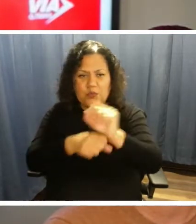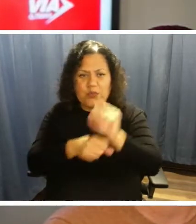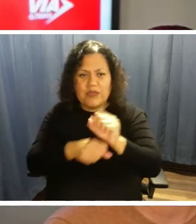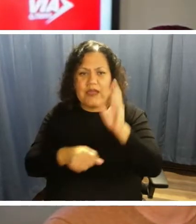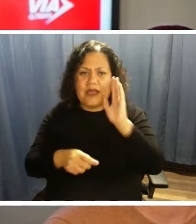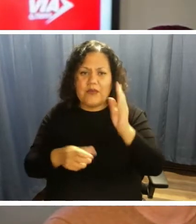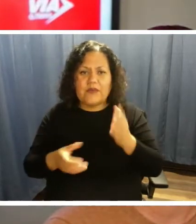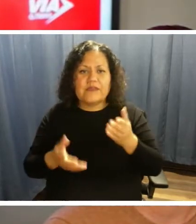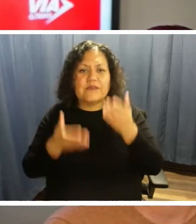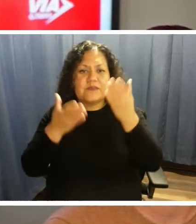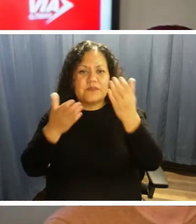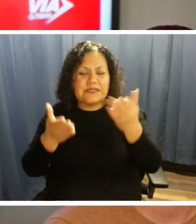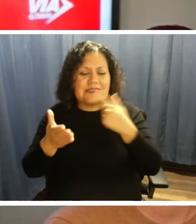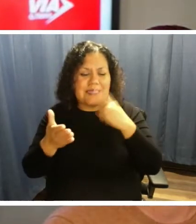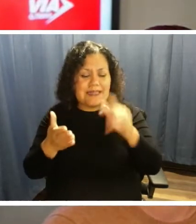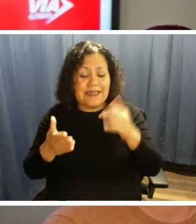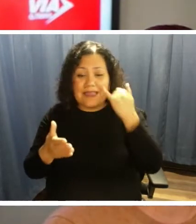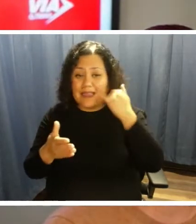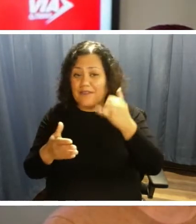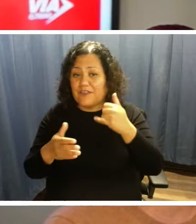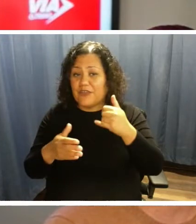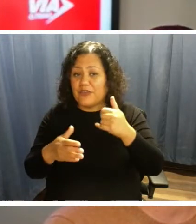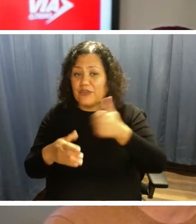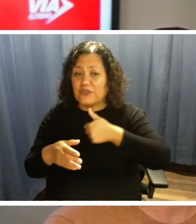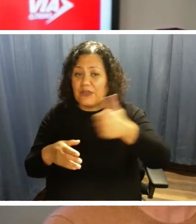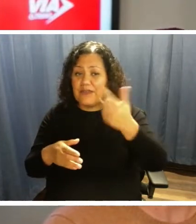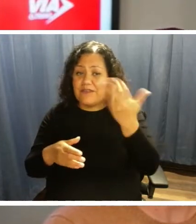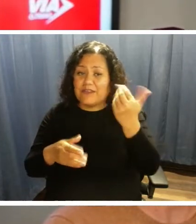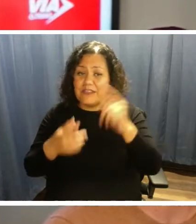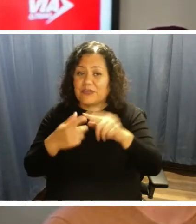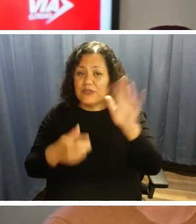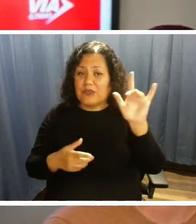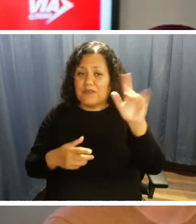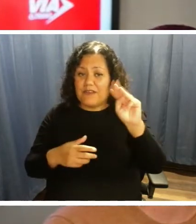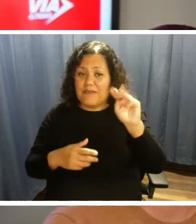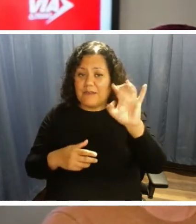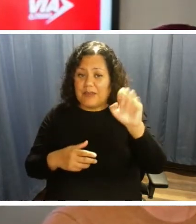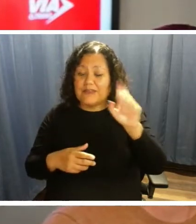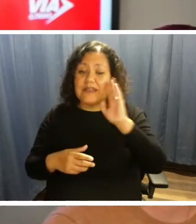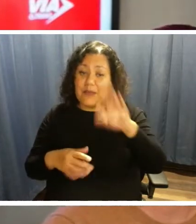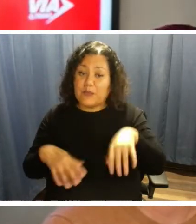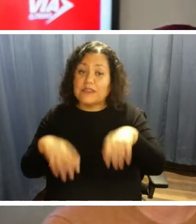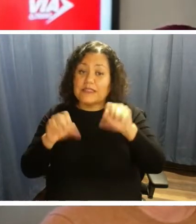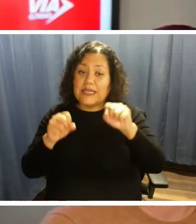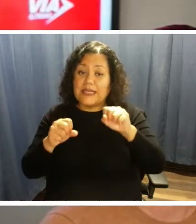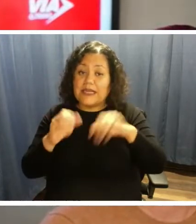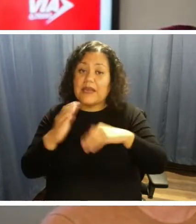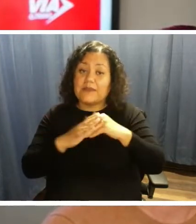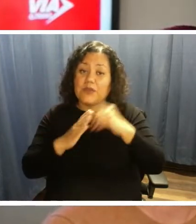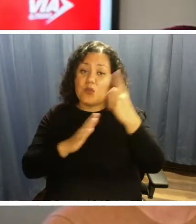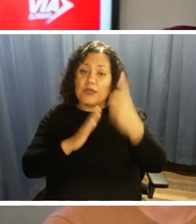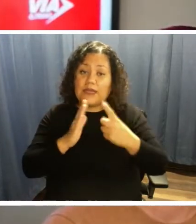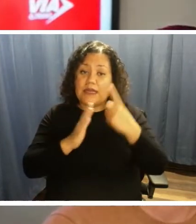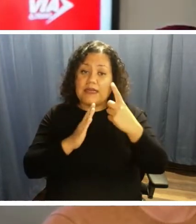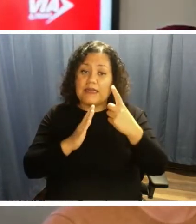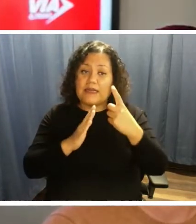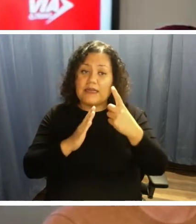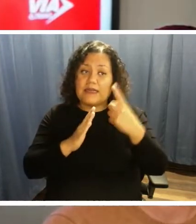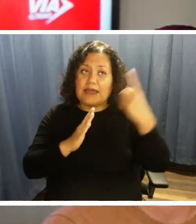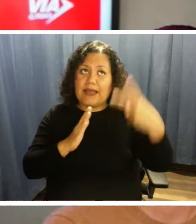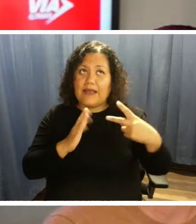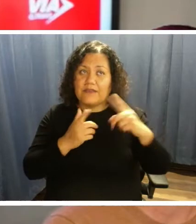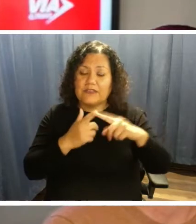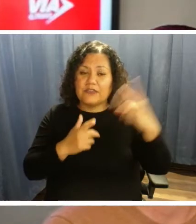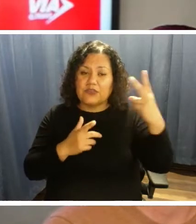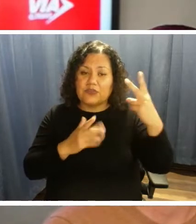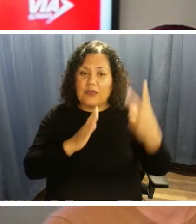if you're traveling 15 to 25 miles, that will take up to one and a half to two hours to get to your destination.